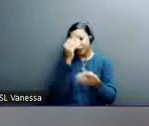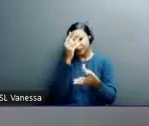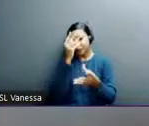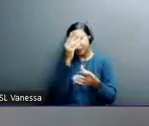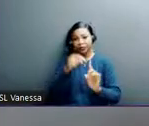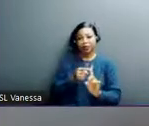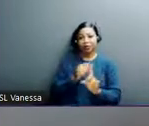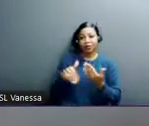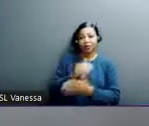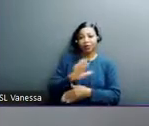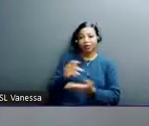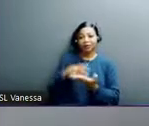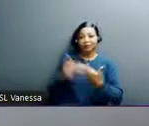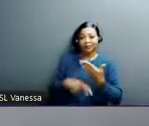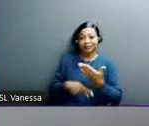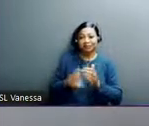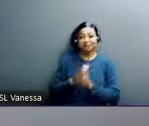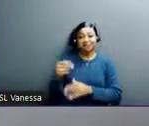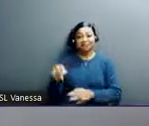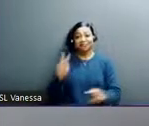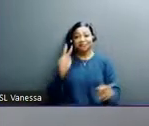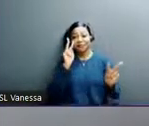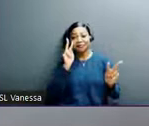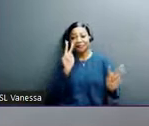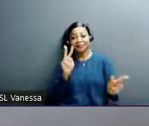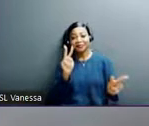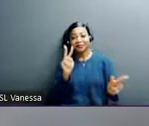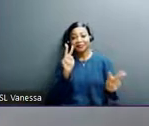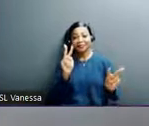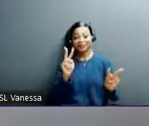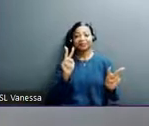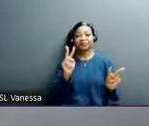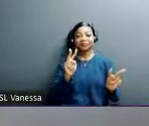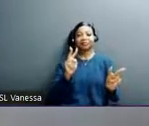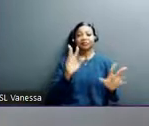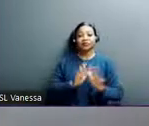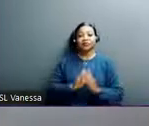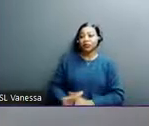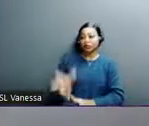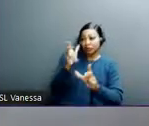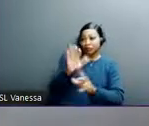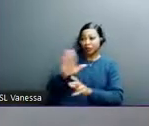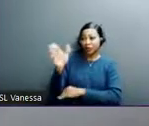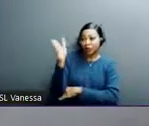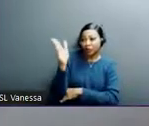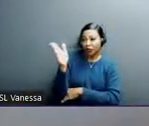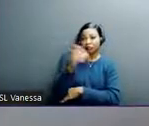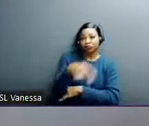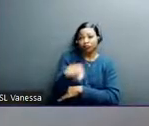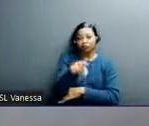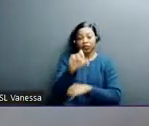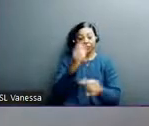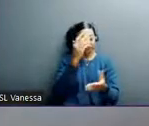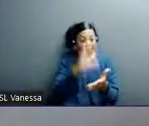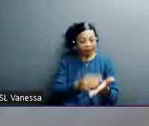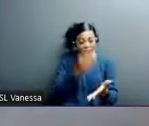So we are looking so forward to hearing from them and the programs they have that you can then take back to your own communities